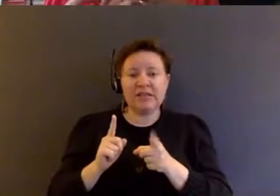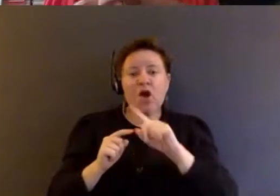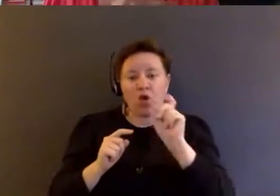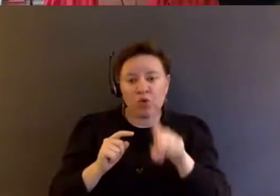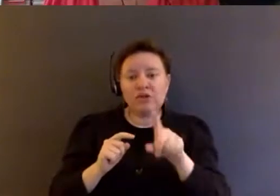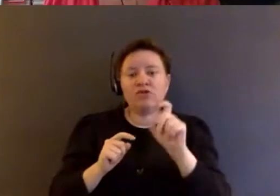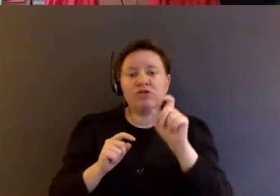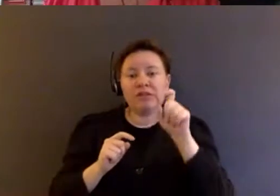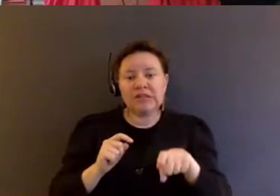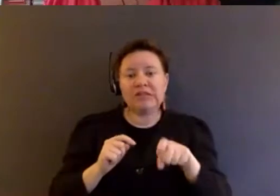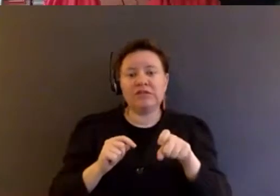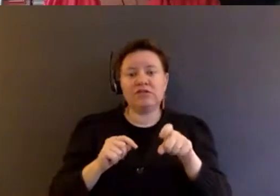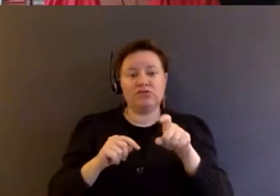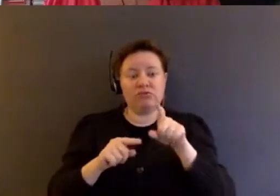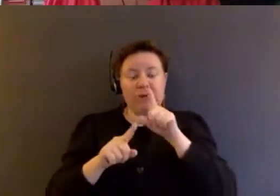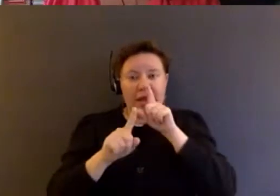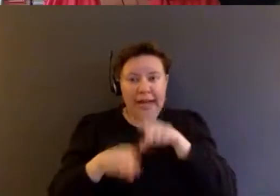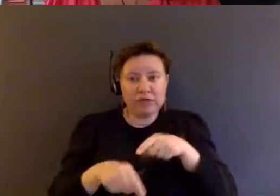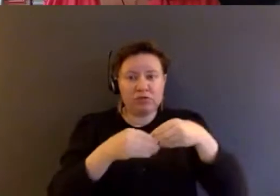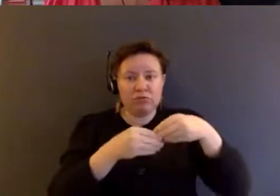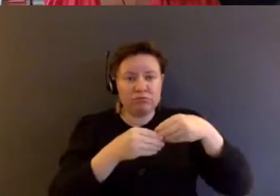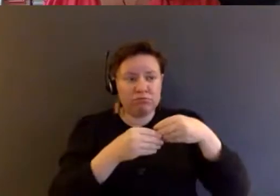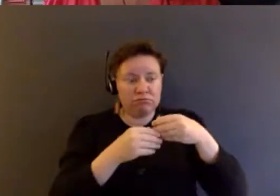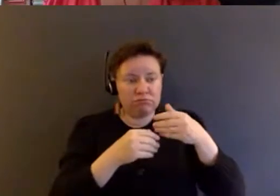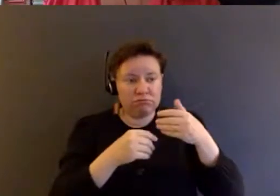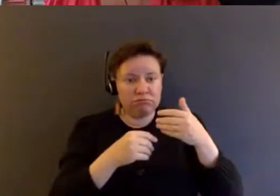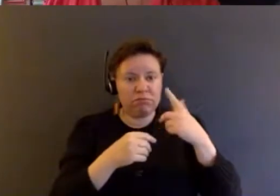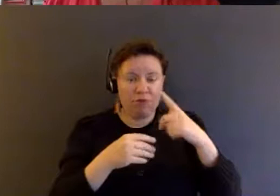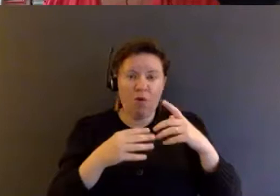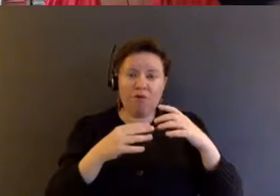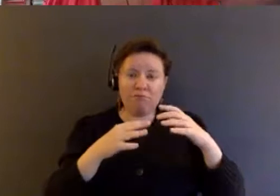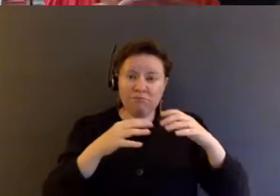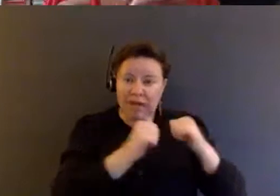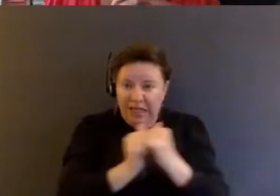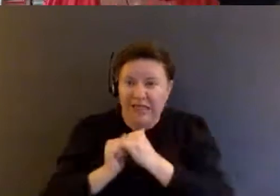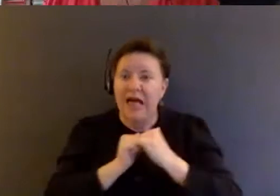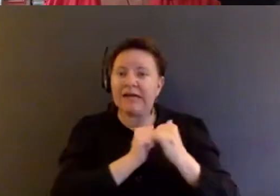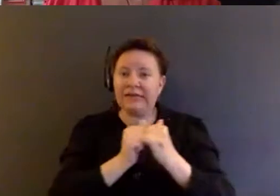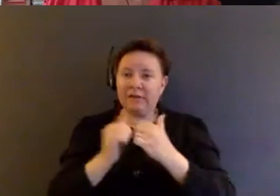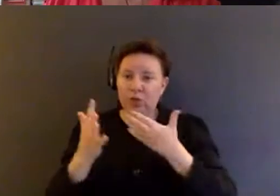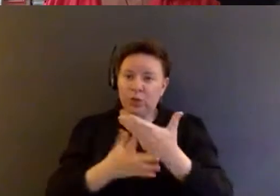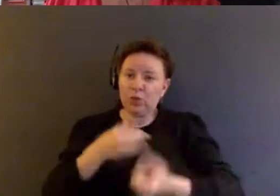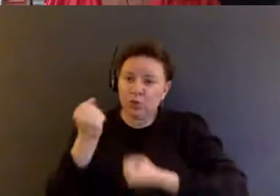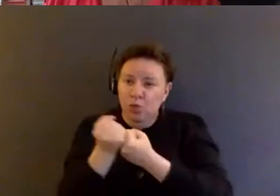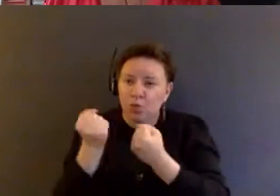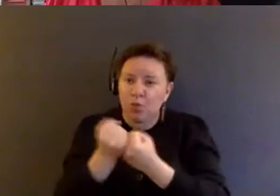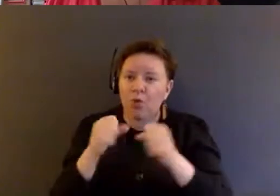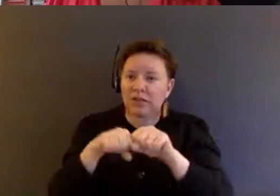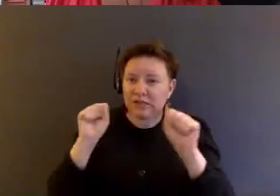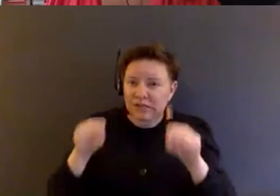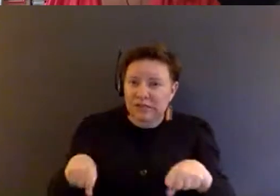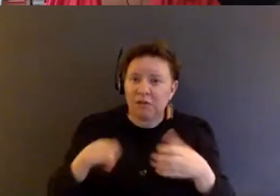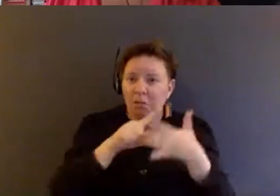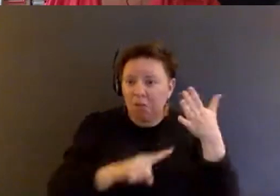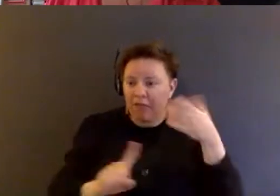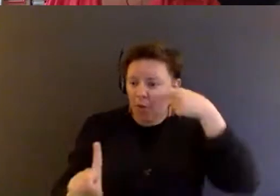be answered through a collective, through a support system, you know, around that person